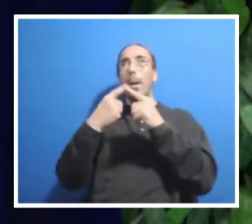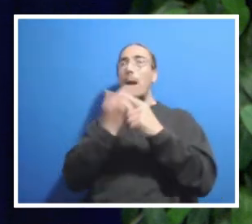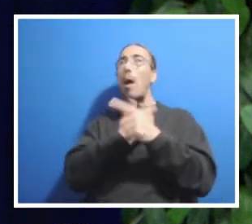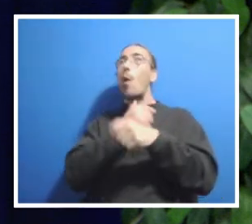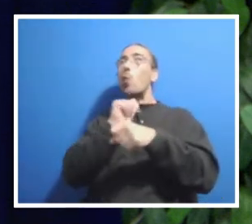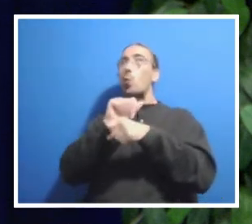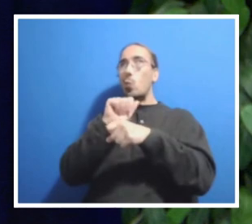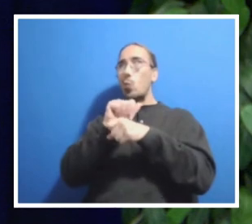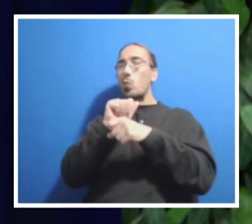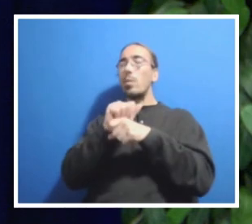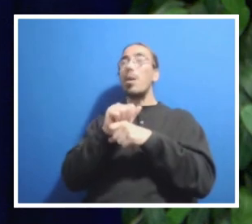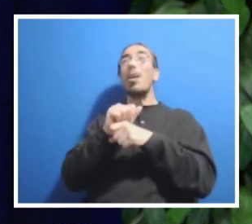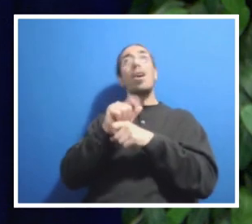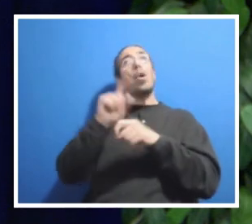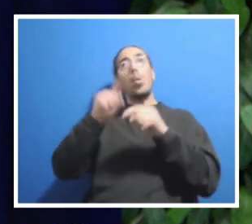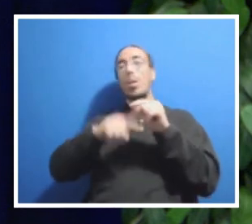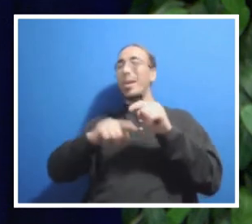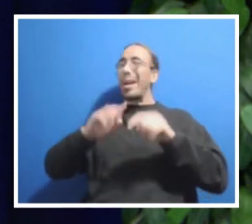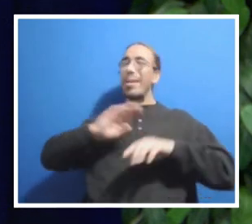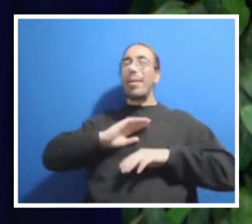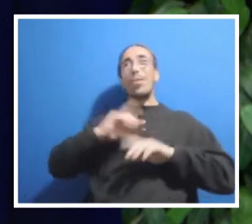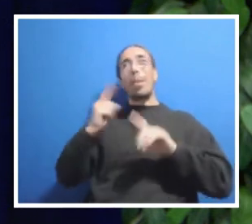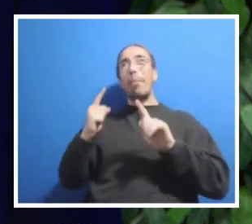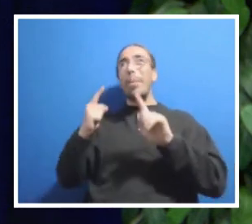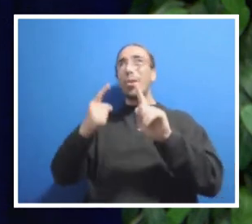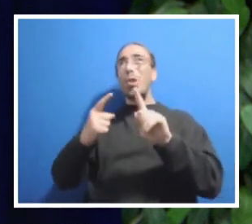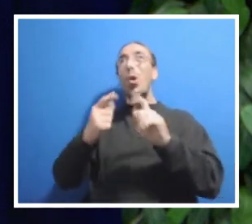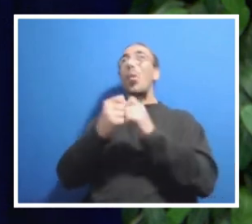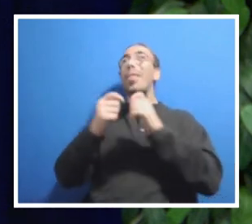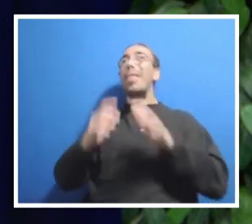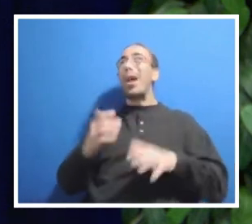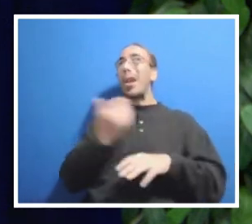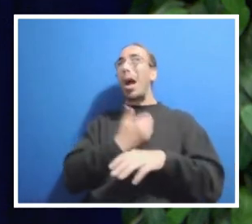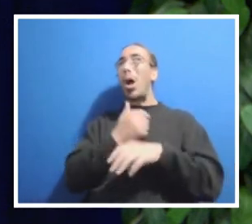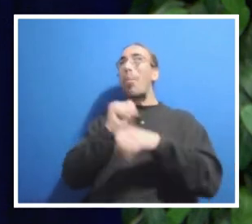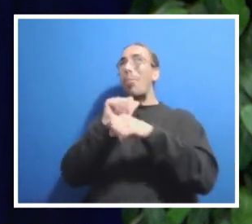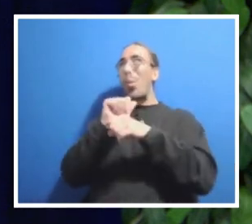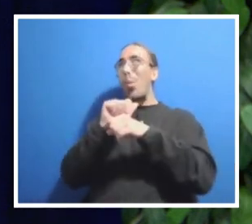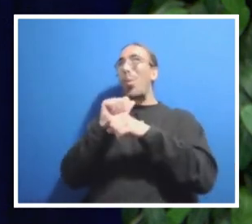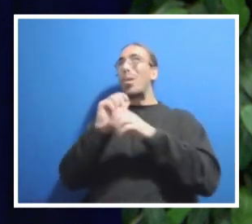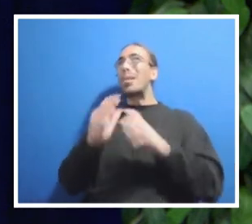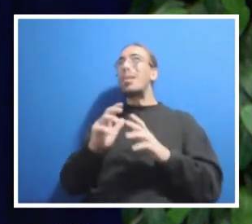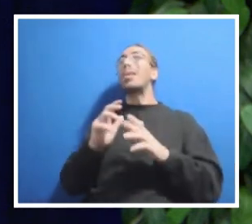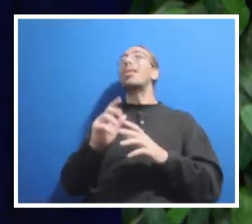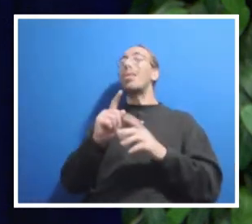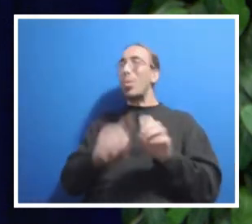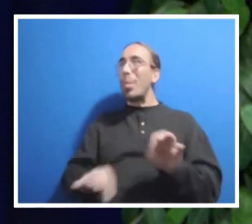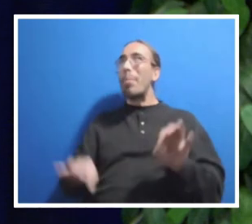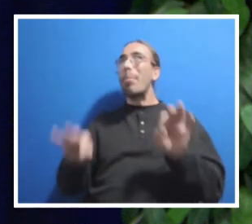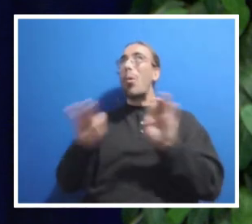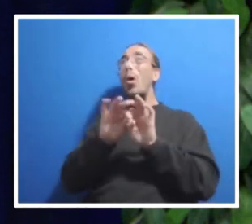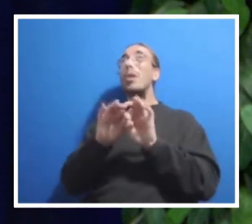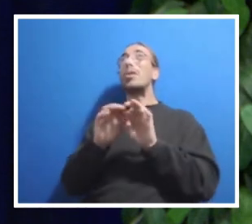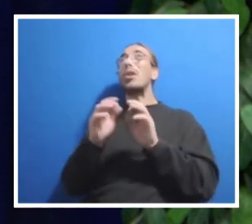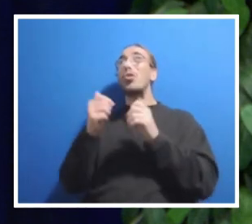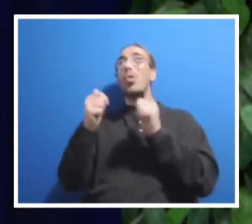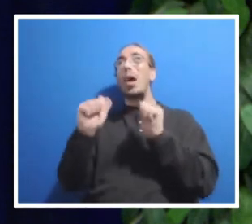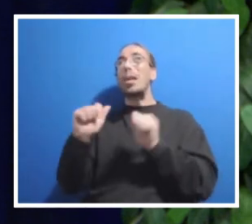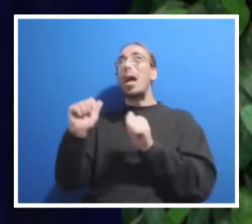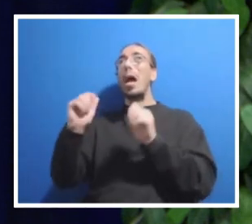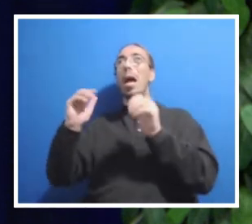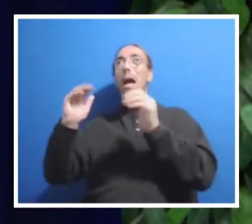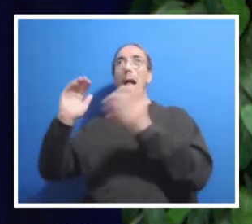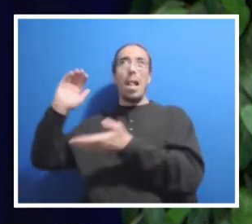cannot meet the mission of our university without our employees. So we certainly want to minimize the impact that something like this would have on our university